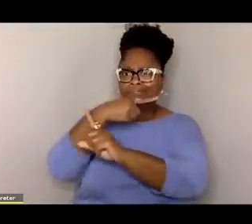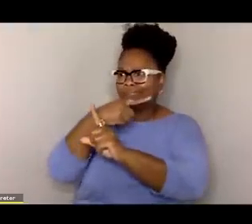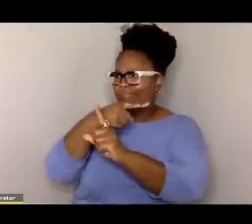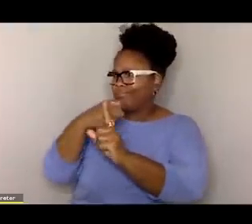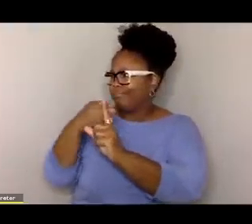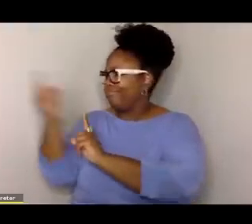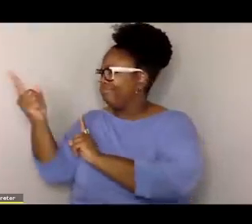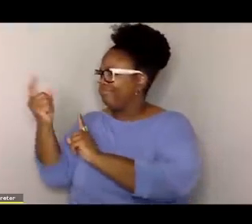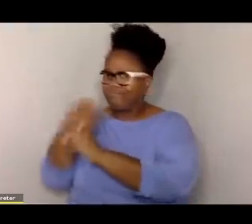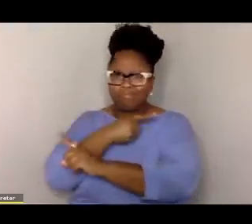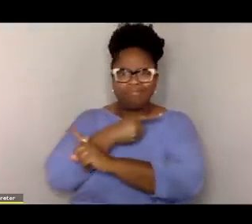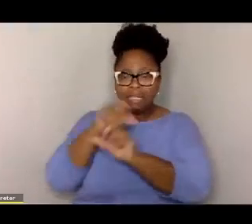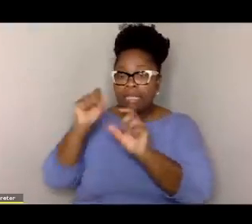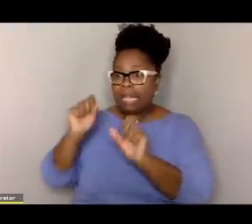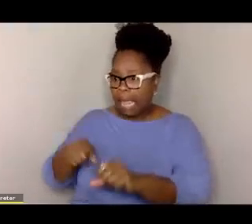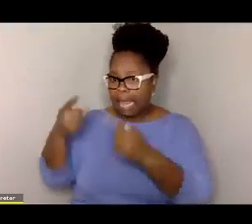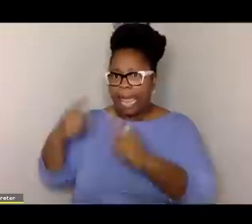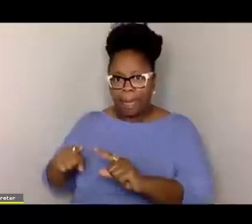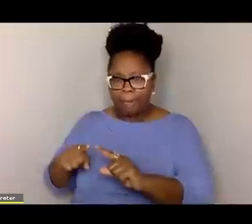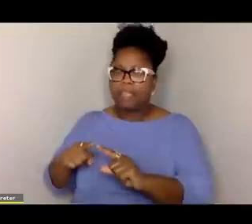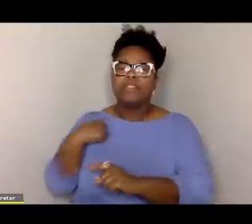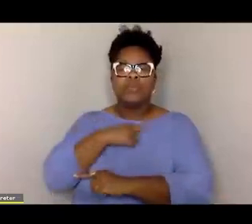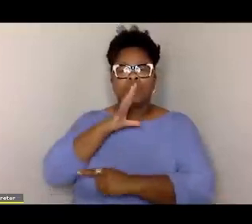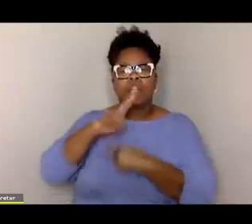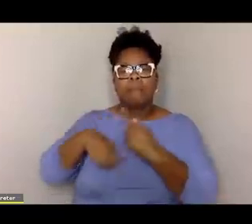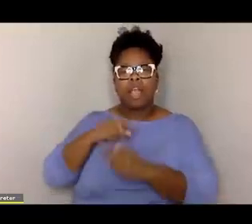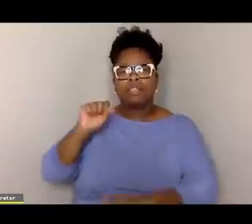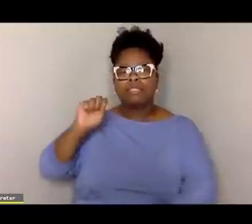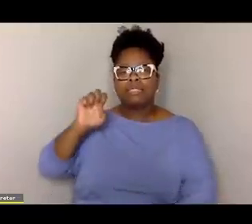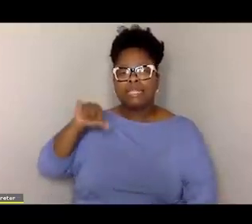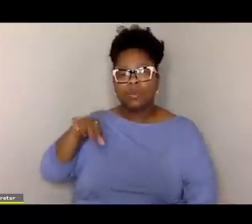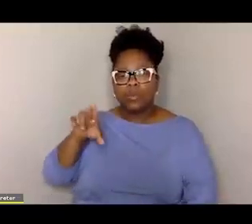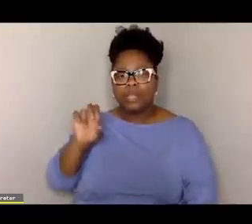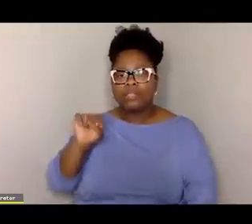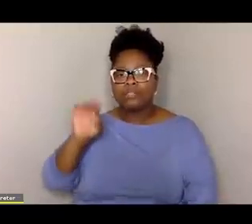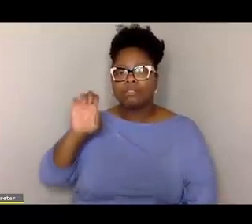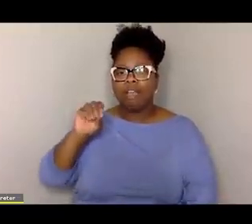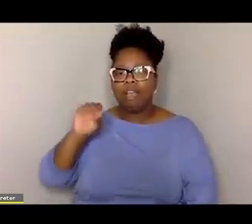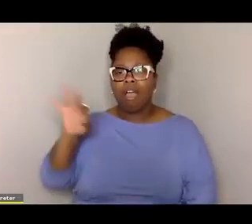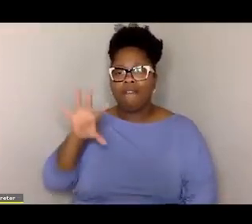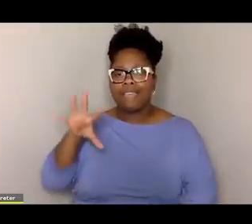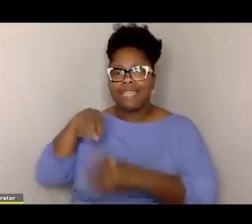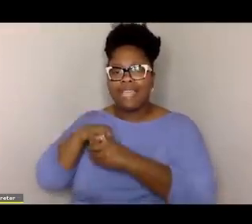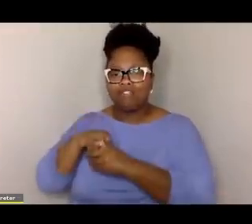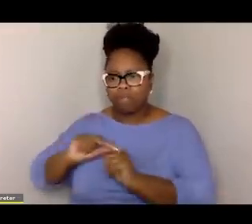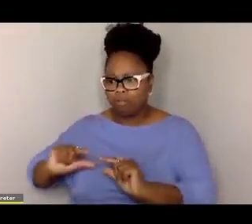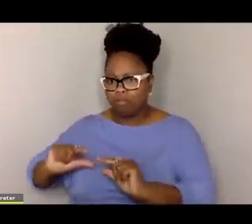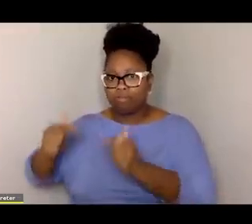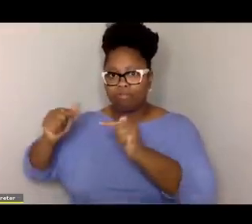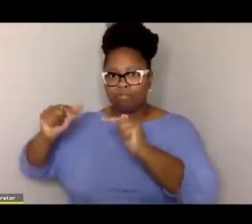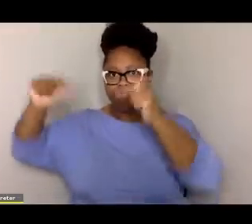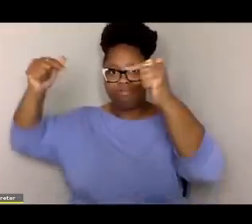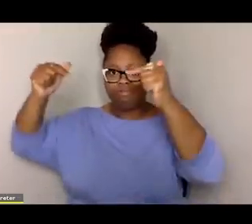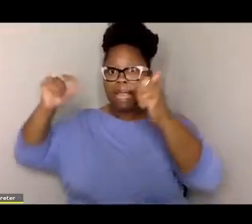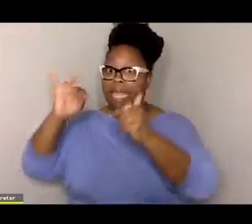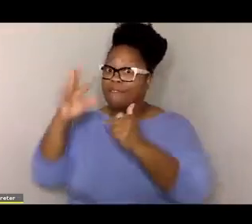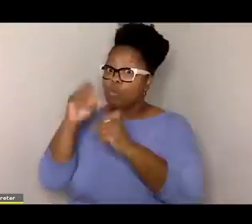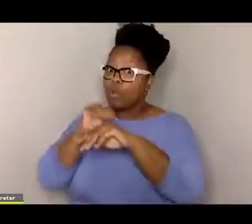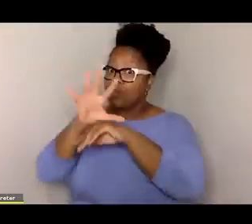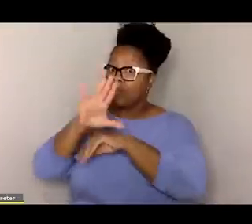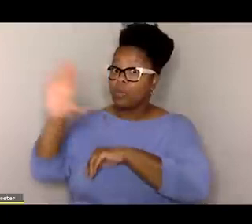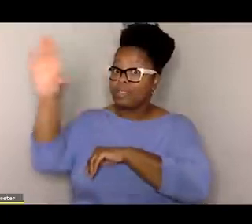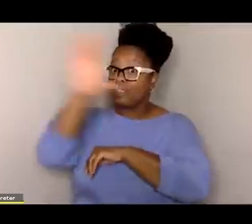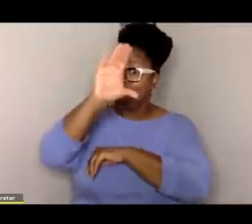And so that's why we use this term. We talk about, you know, the sequence of engagement. If you really want to get to somebody's cortex,